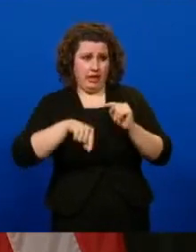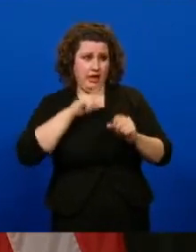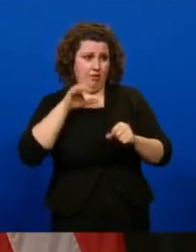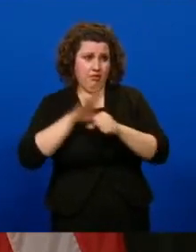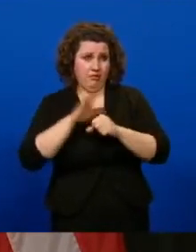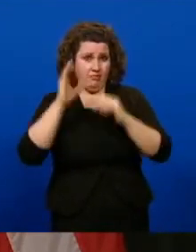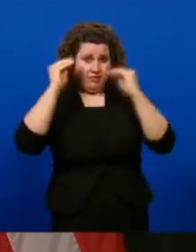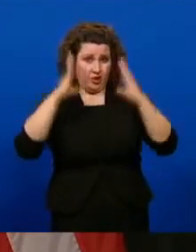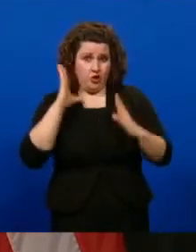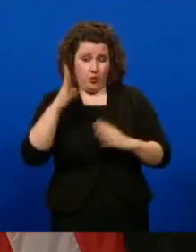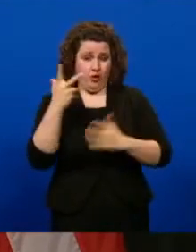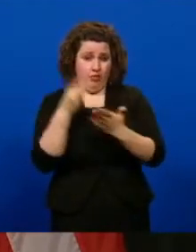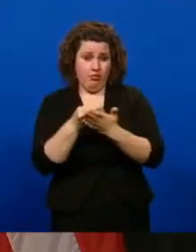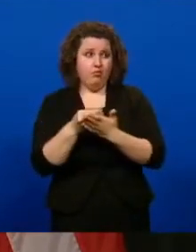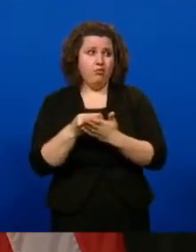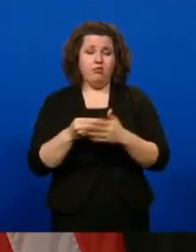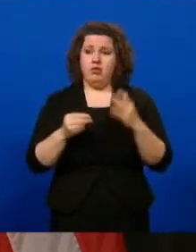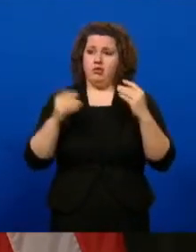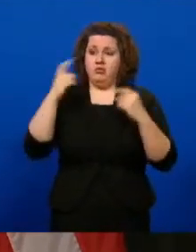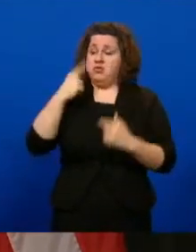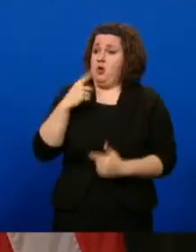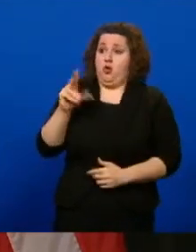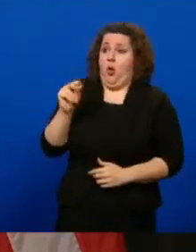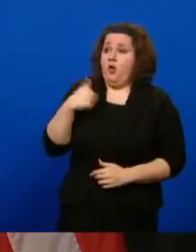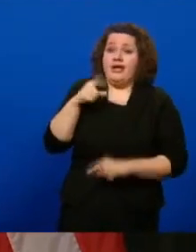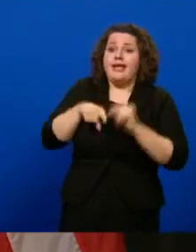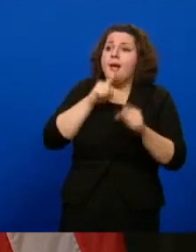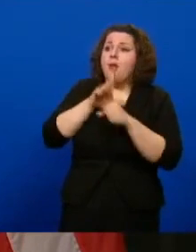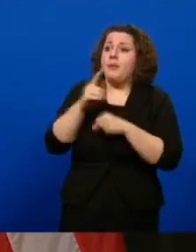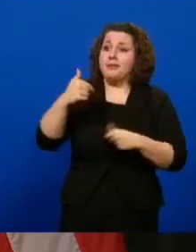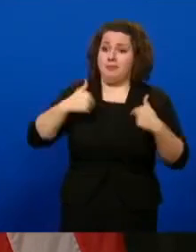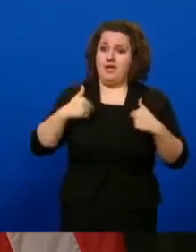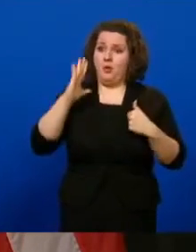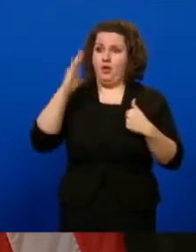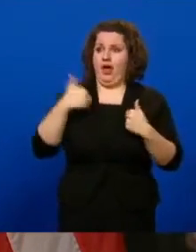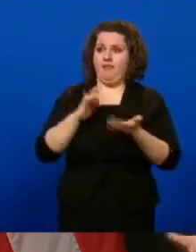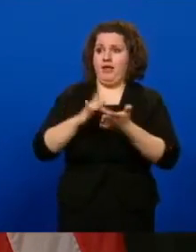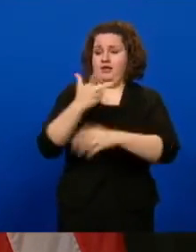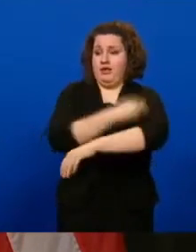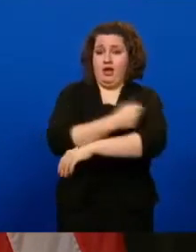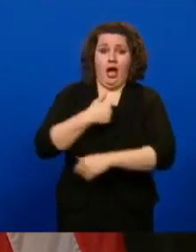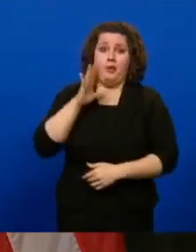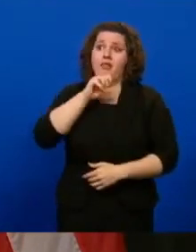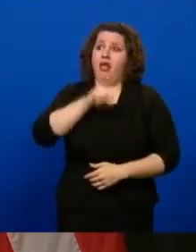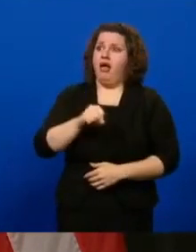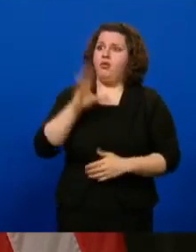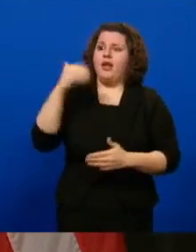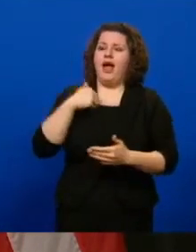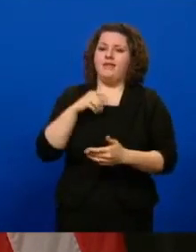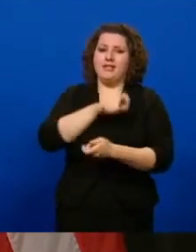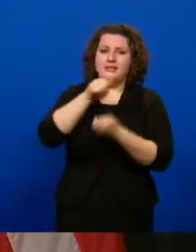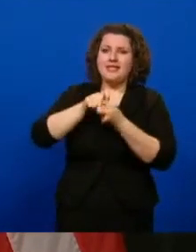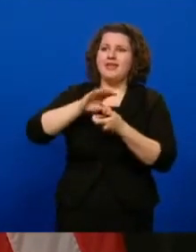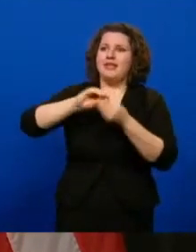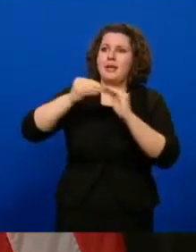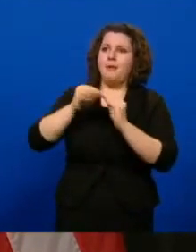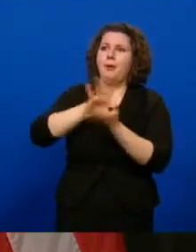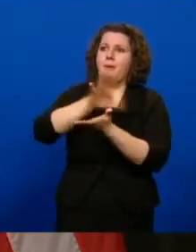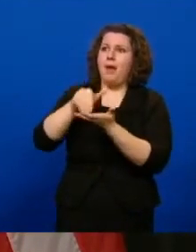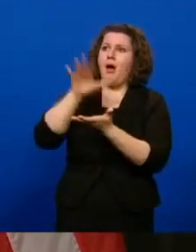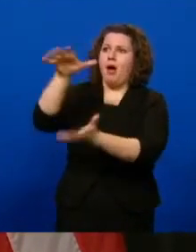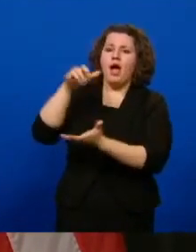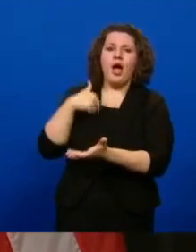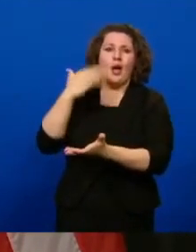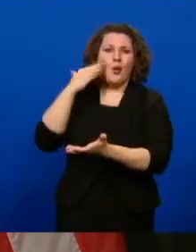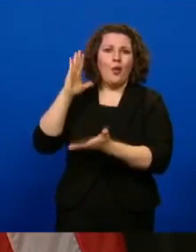teachers can be vaccinated. No, because they can't insure me. I know I would love it if they could guarantee that I would get X amount and I would know that it was coming. So